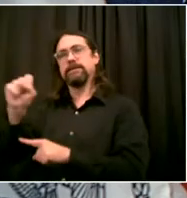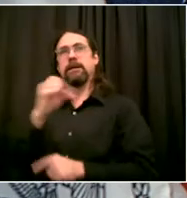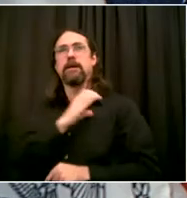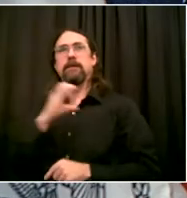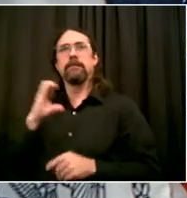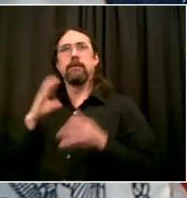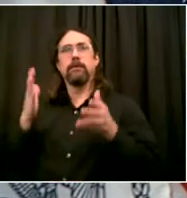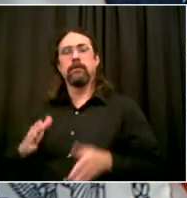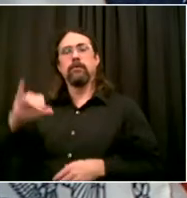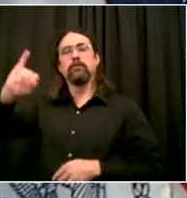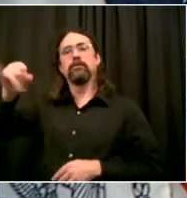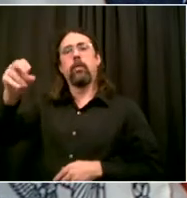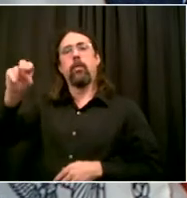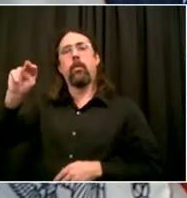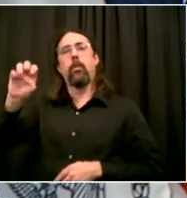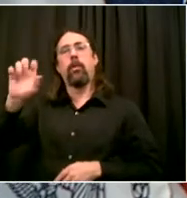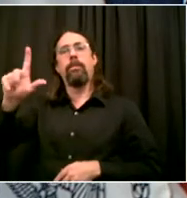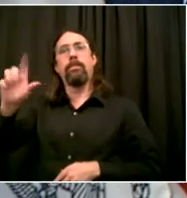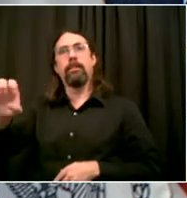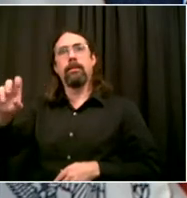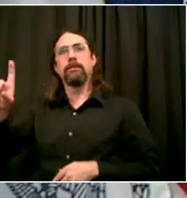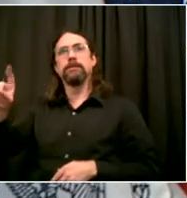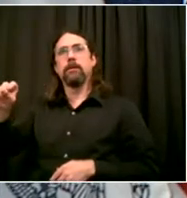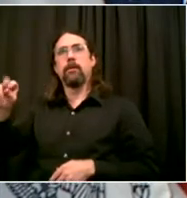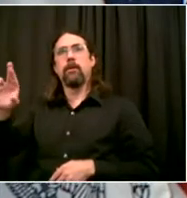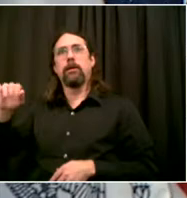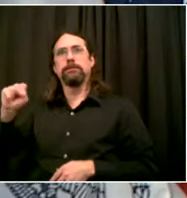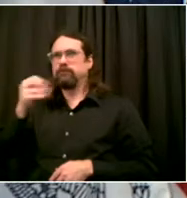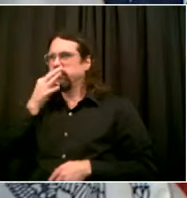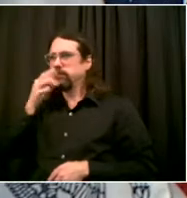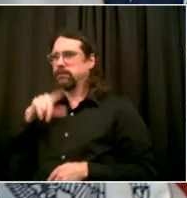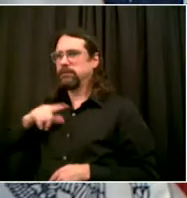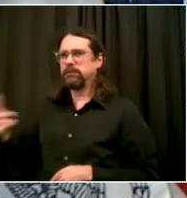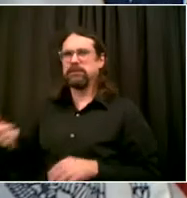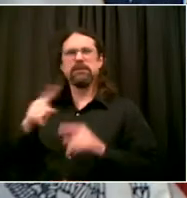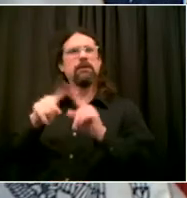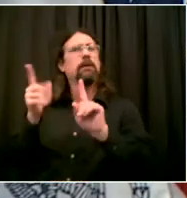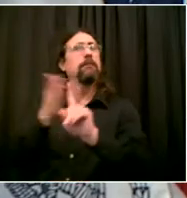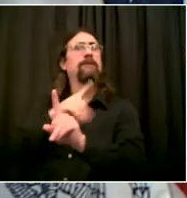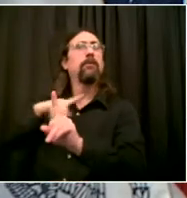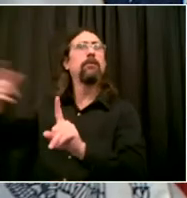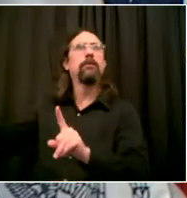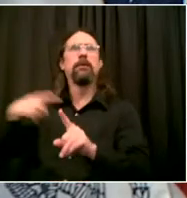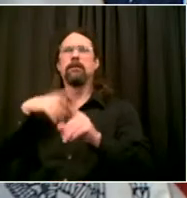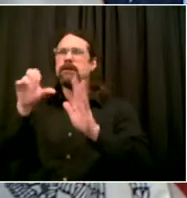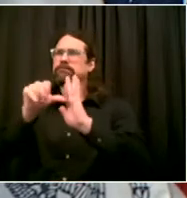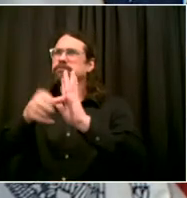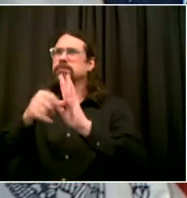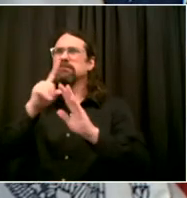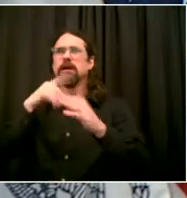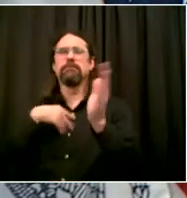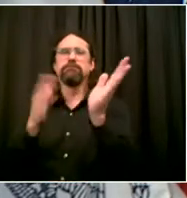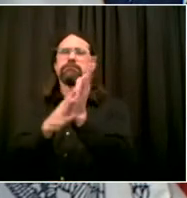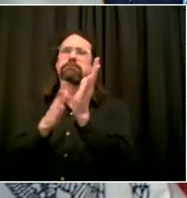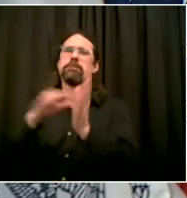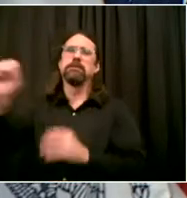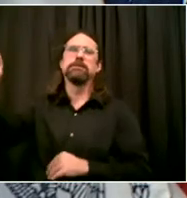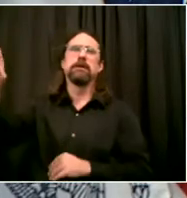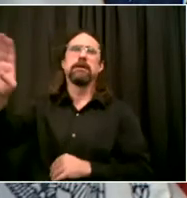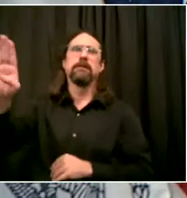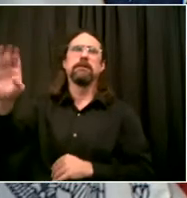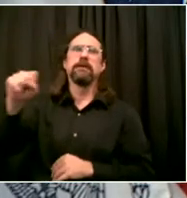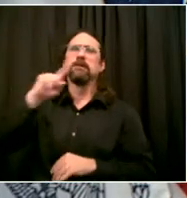small businesses and thinking about new ways of doing things. And Janelle was front and center in the effort to create